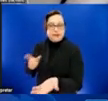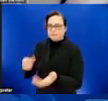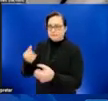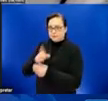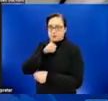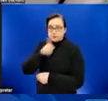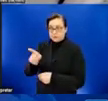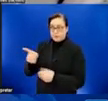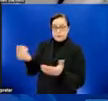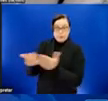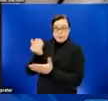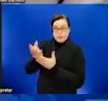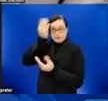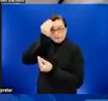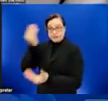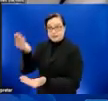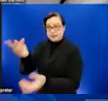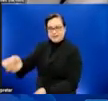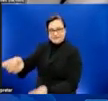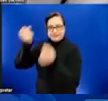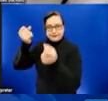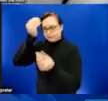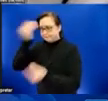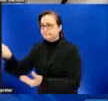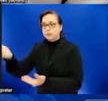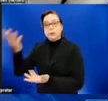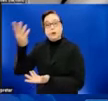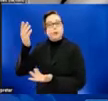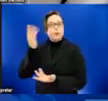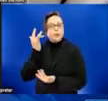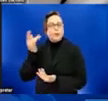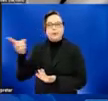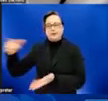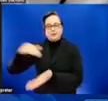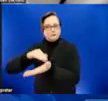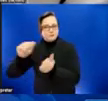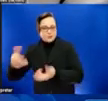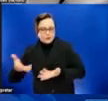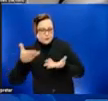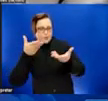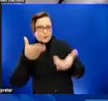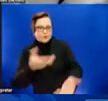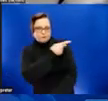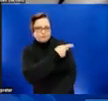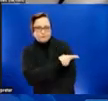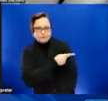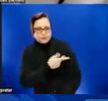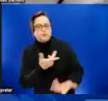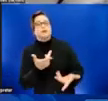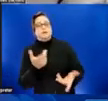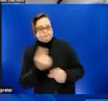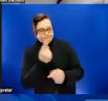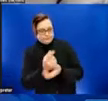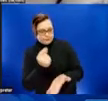as quickly as possible so that they can offer their patients the most appropriate treatments based on their patients' symptoms